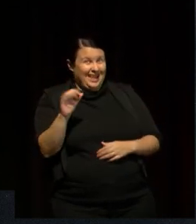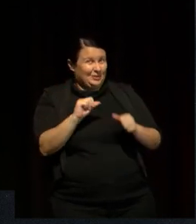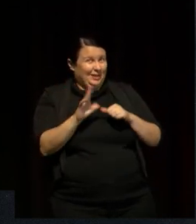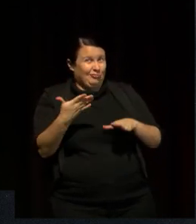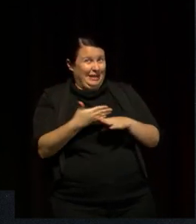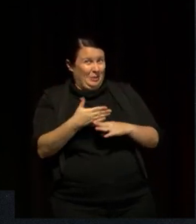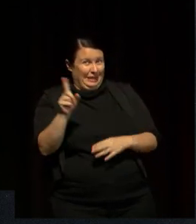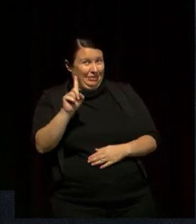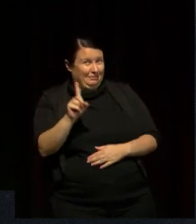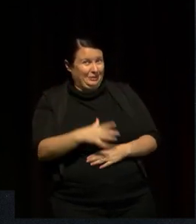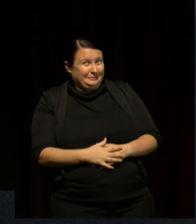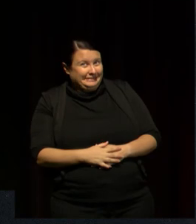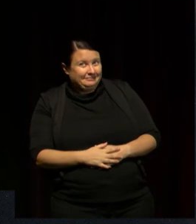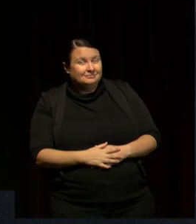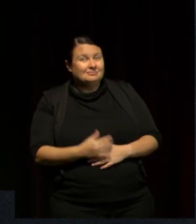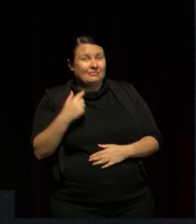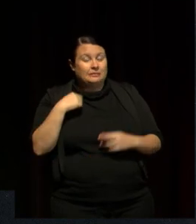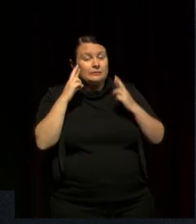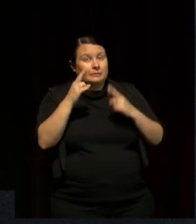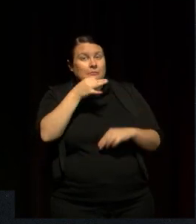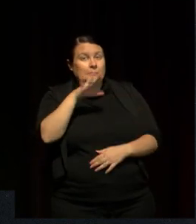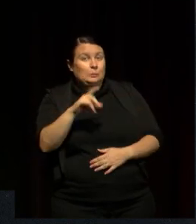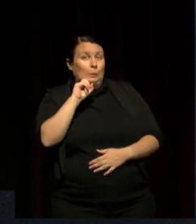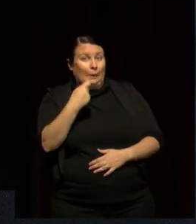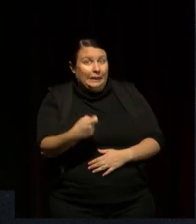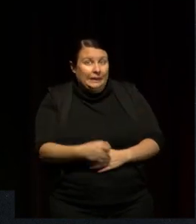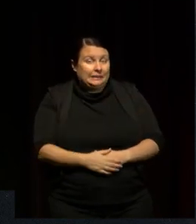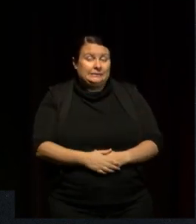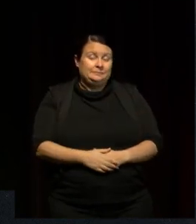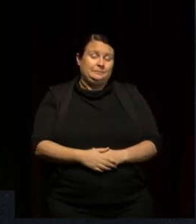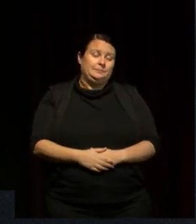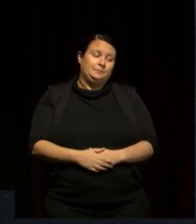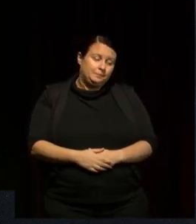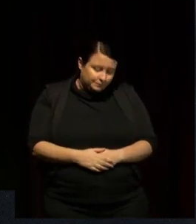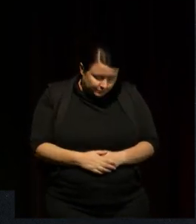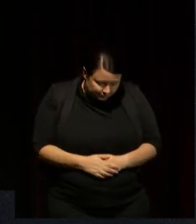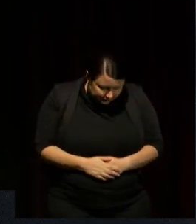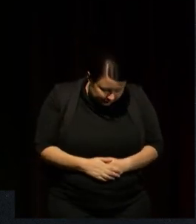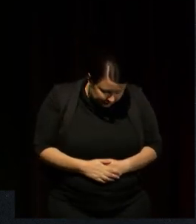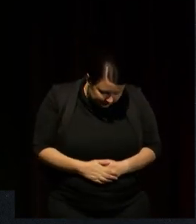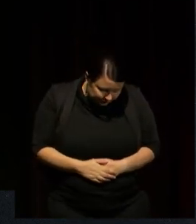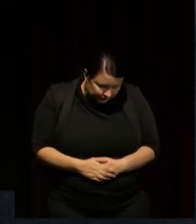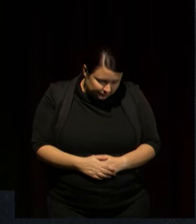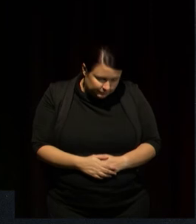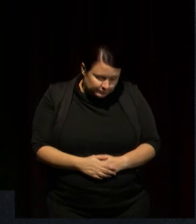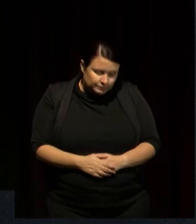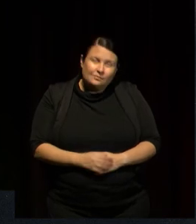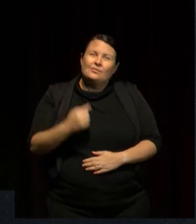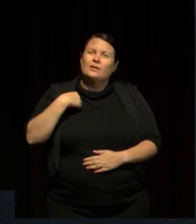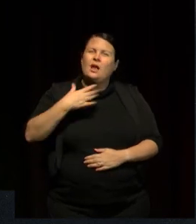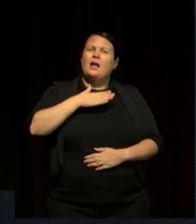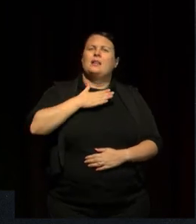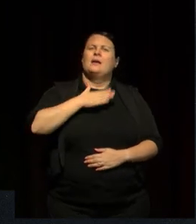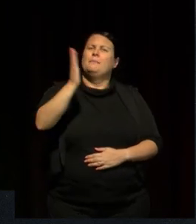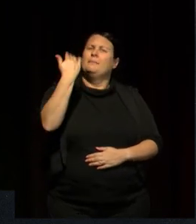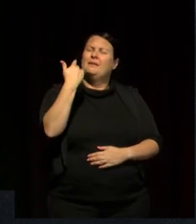things. So that's my first response. And I liked your earlier question around